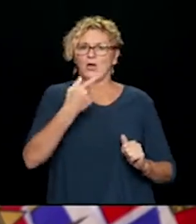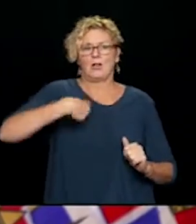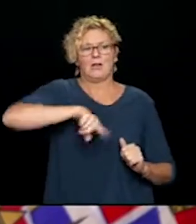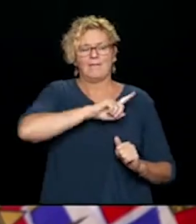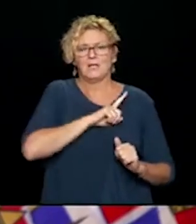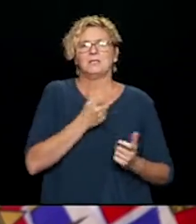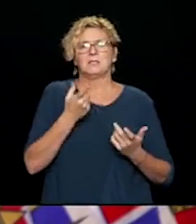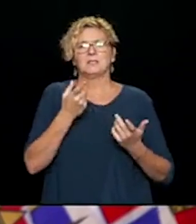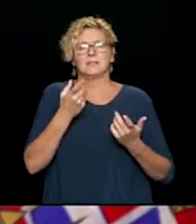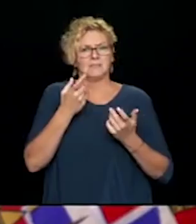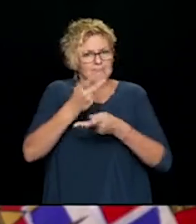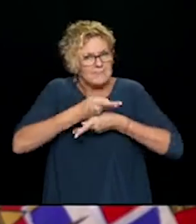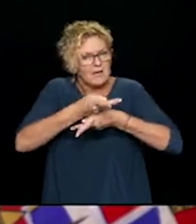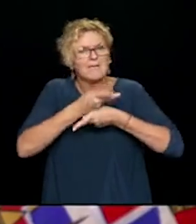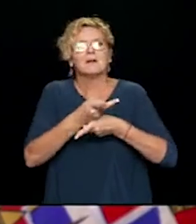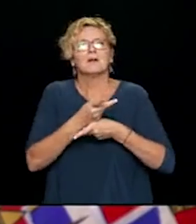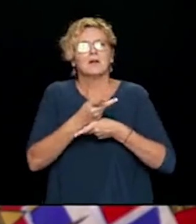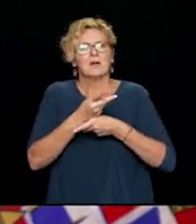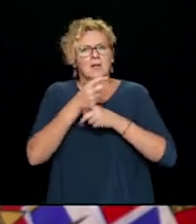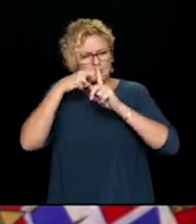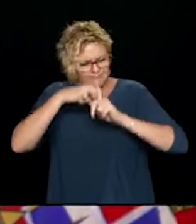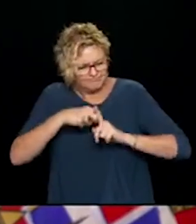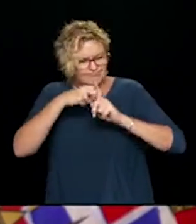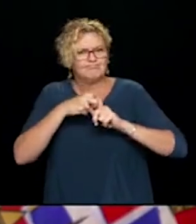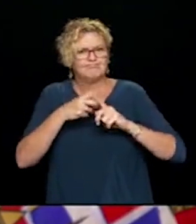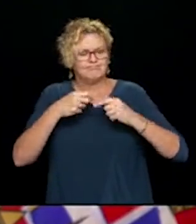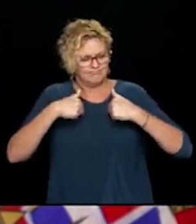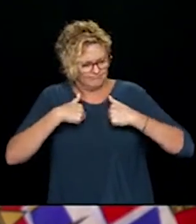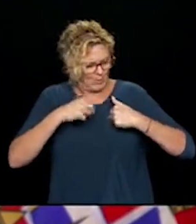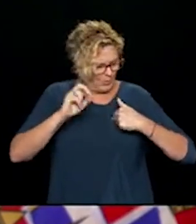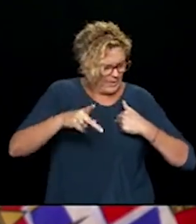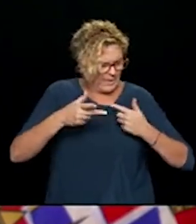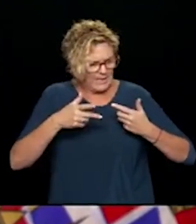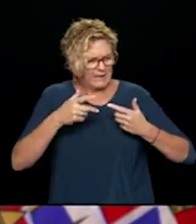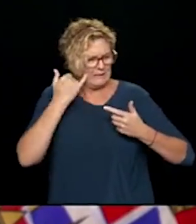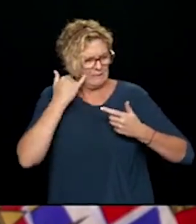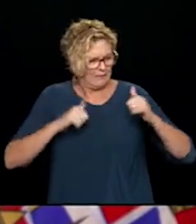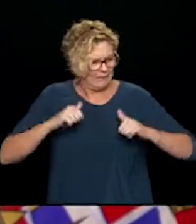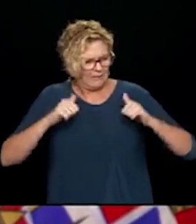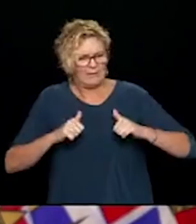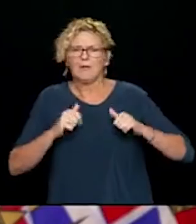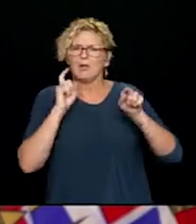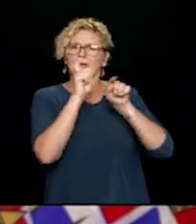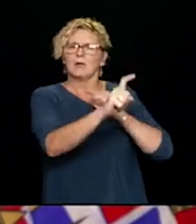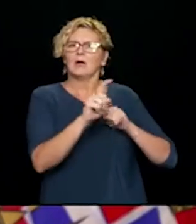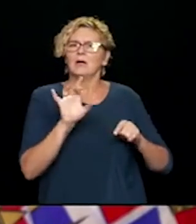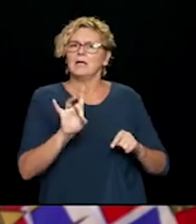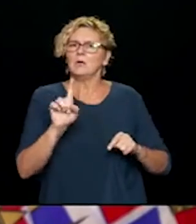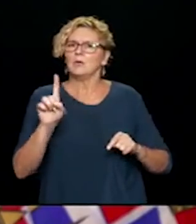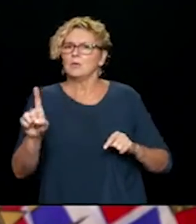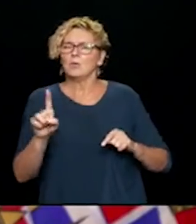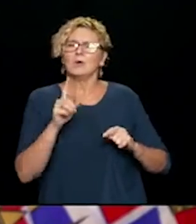sure that we are screening out. And if we have concerns about symptoms, to stay away from school. We hospital make sure that we have our